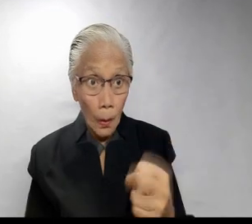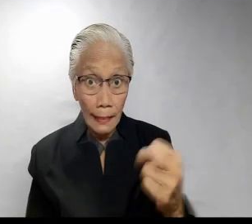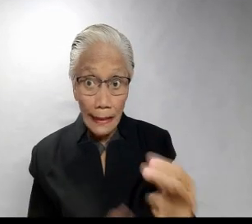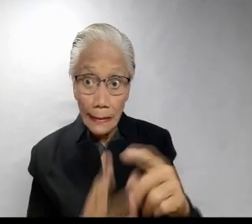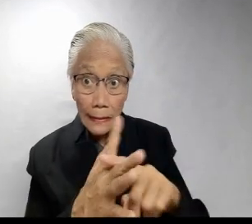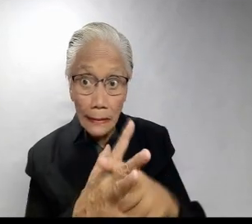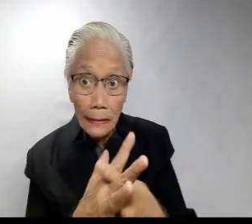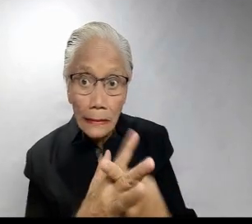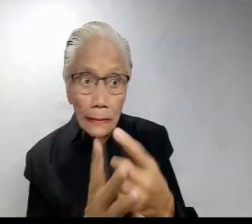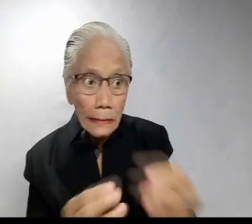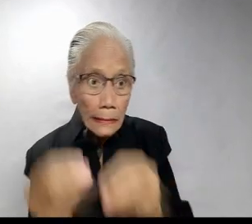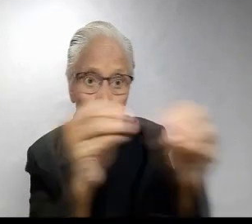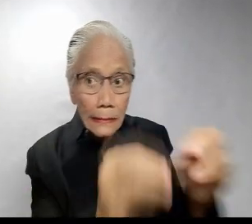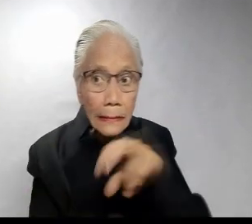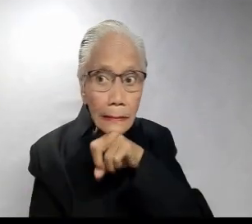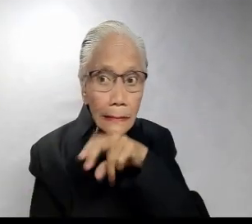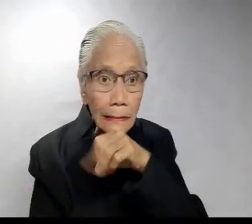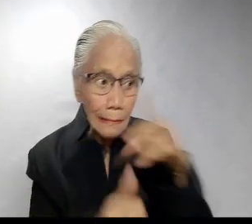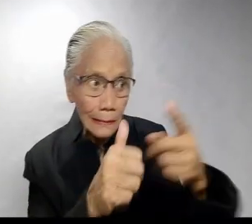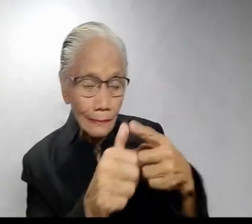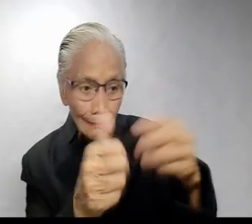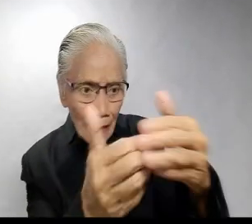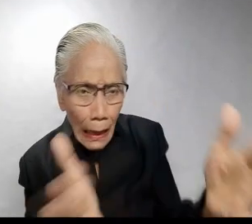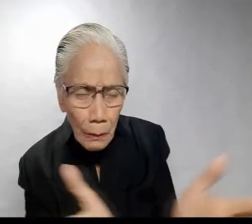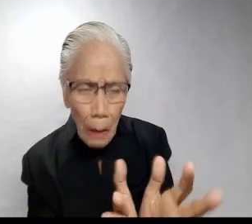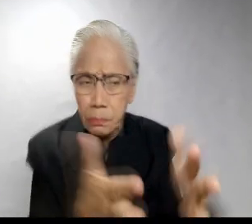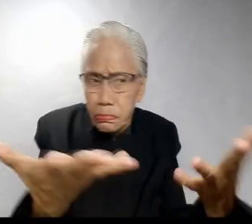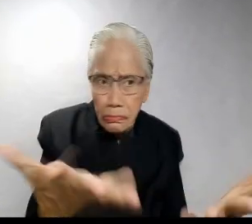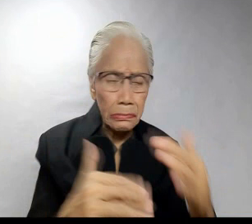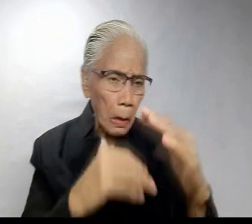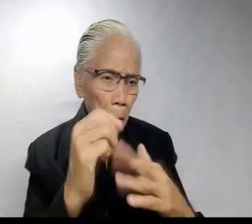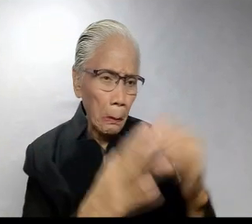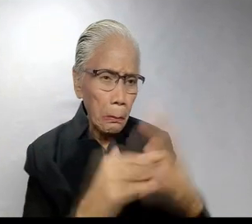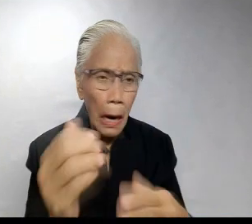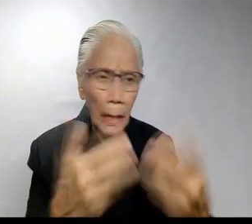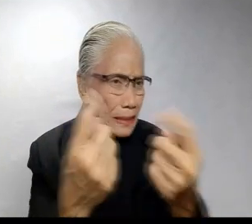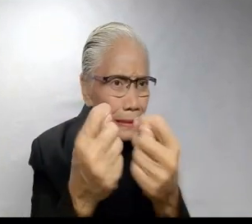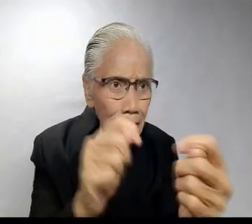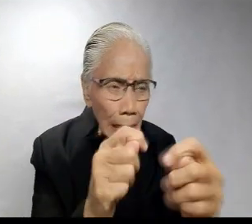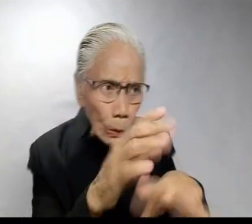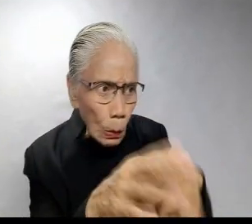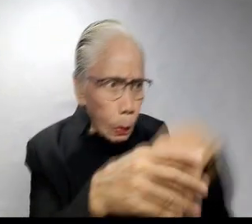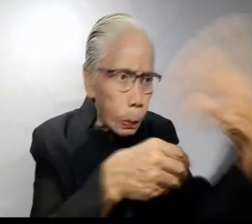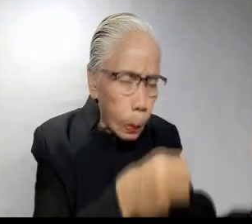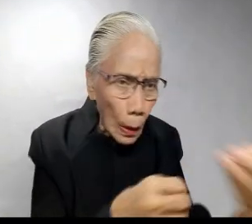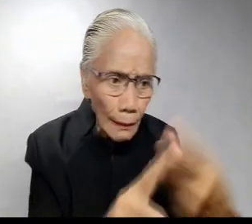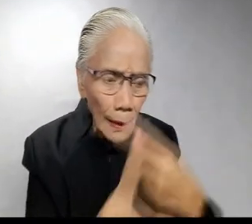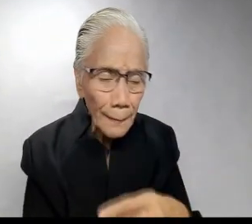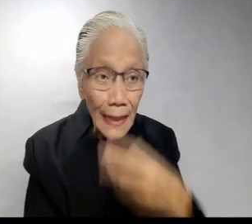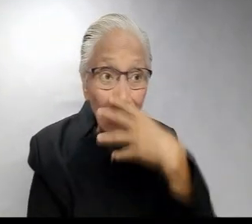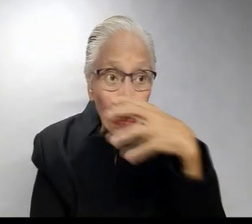When we started, I held the frog over the first pot of boiling water. He was uncomfortable, and he tried to get away from the heat.